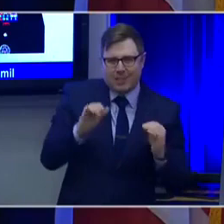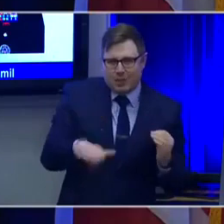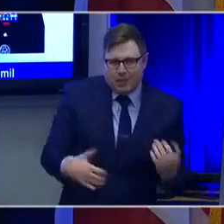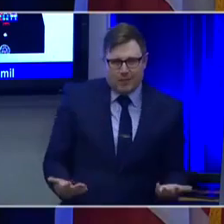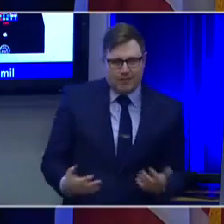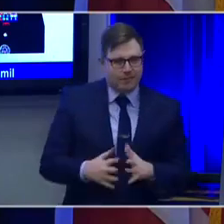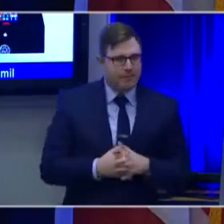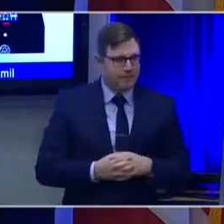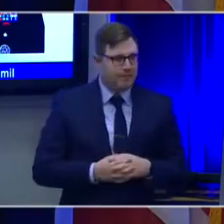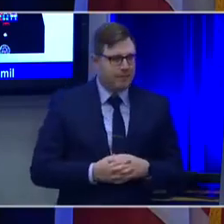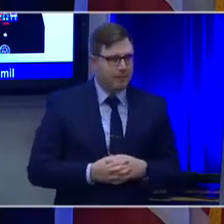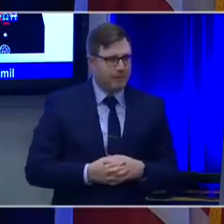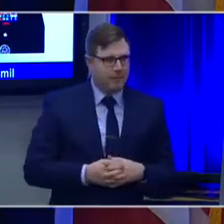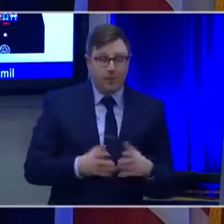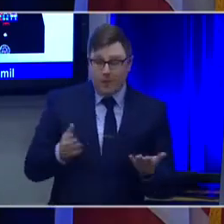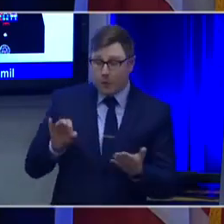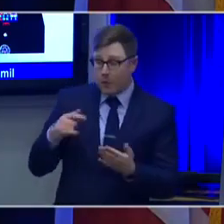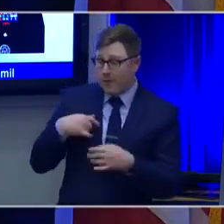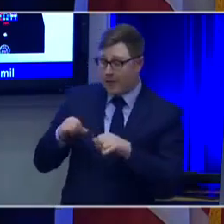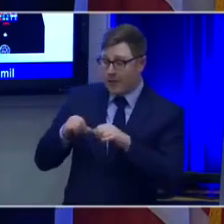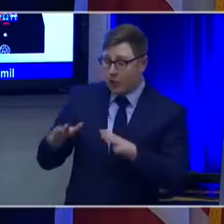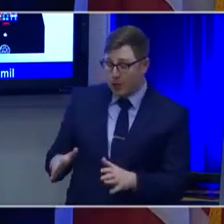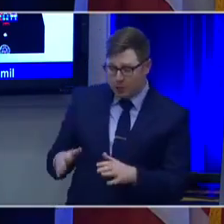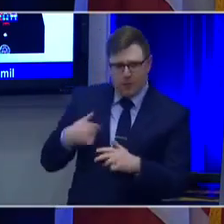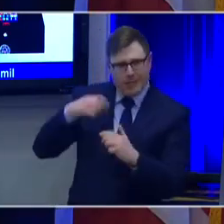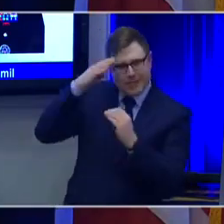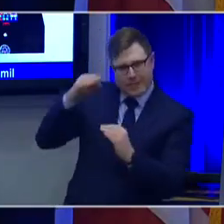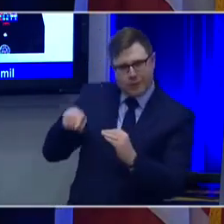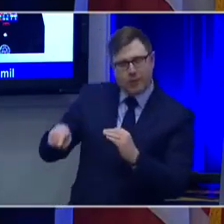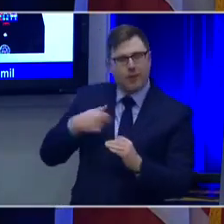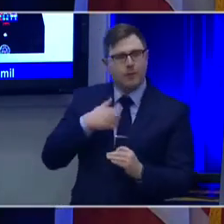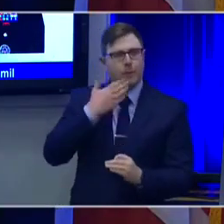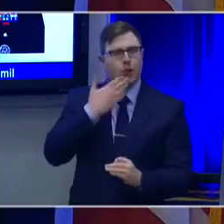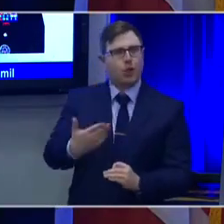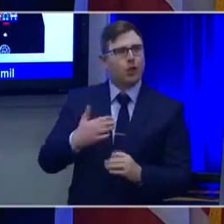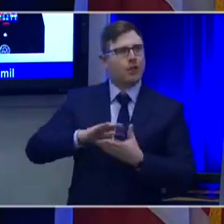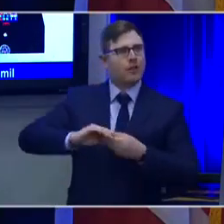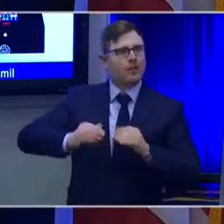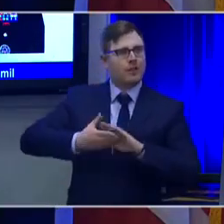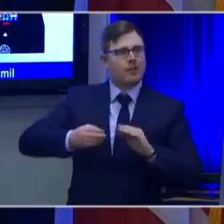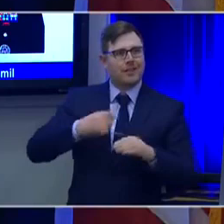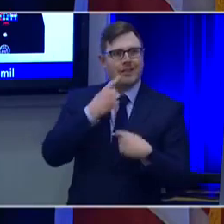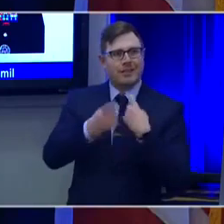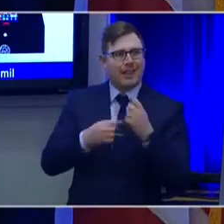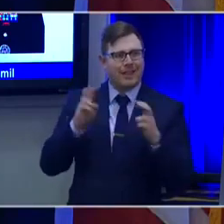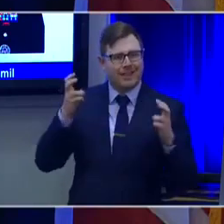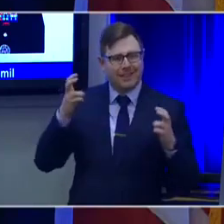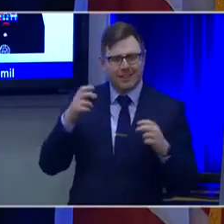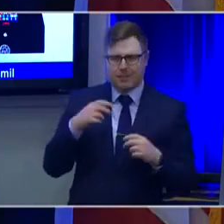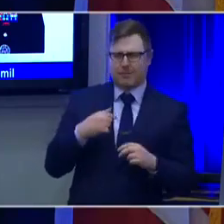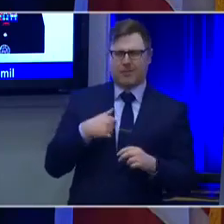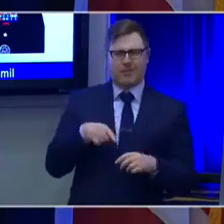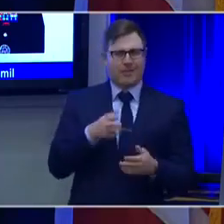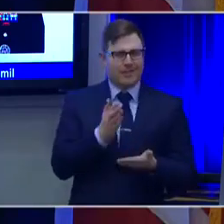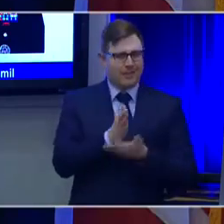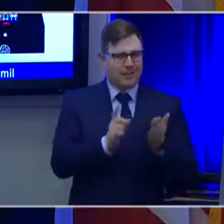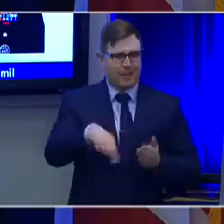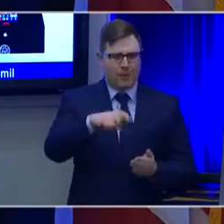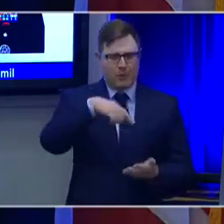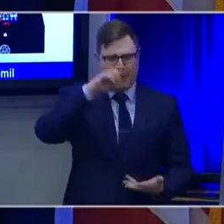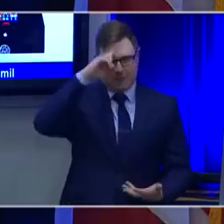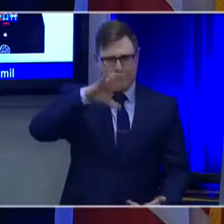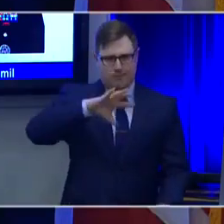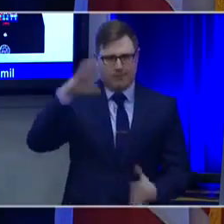How do you teach engineers to tell a good story? Right? Did I lose you? You're probably like, wow, why do I need to tell a good story? Well, do you like